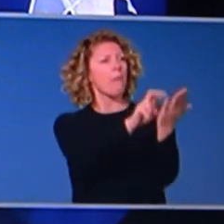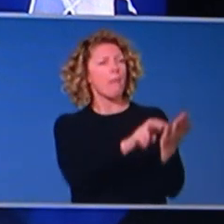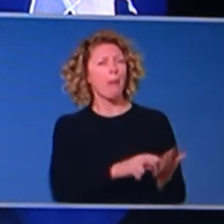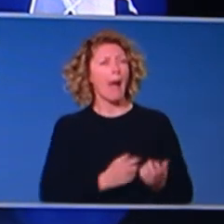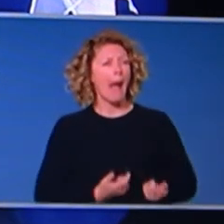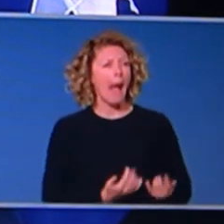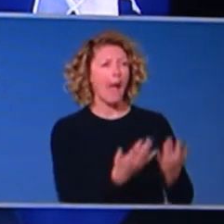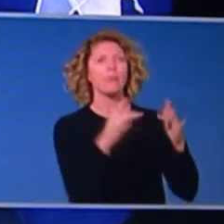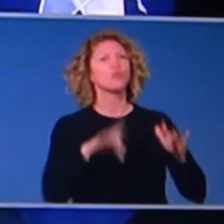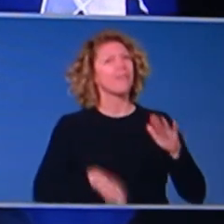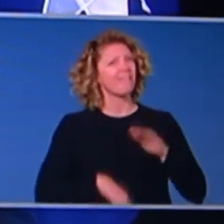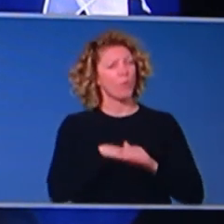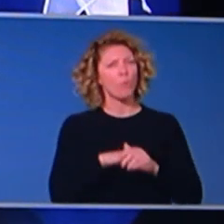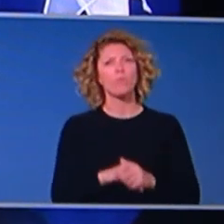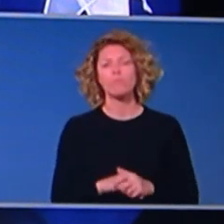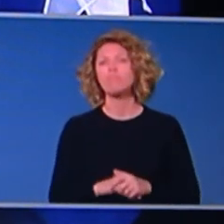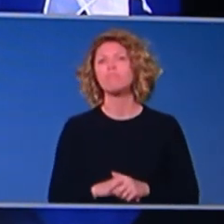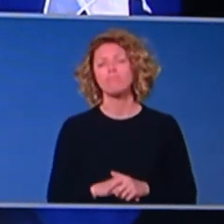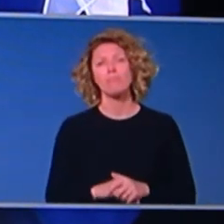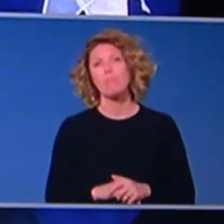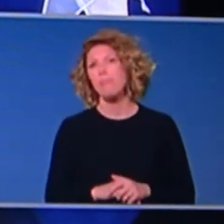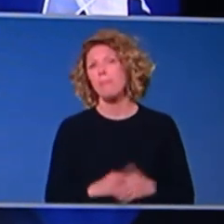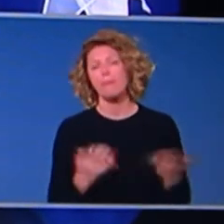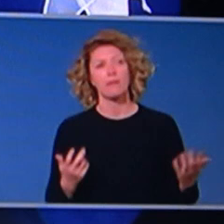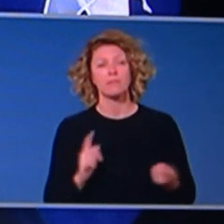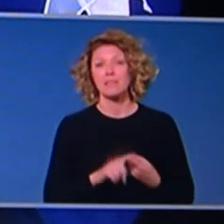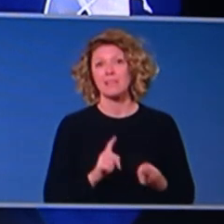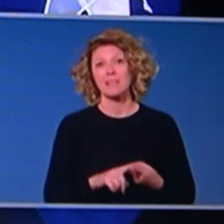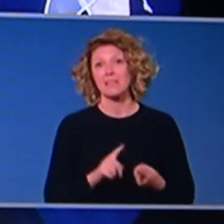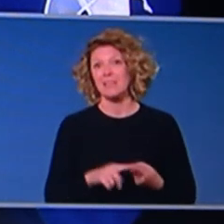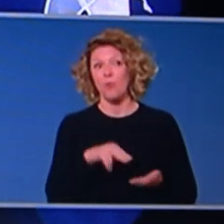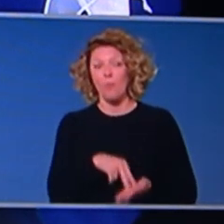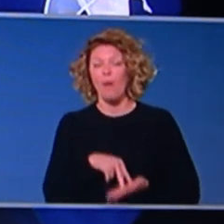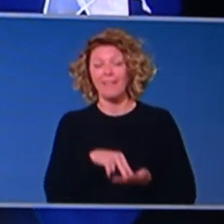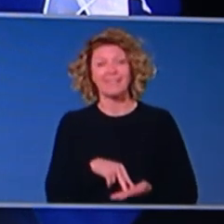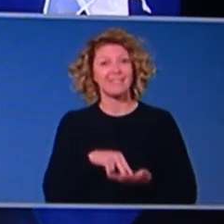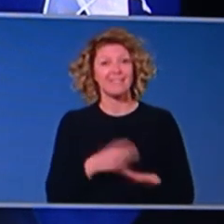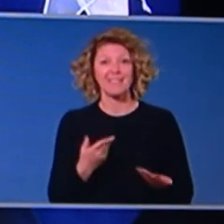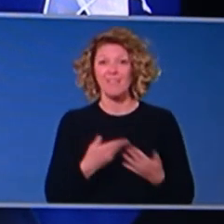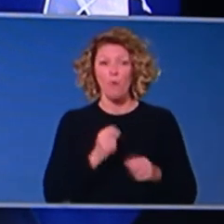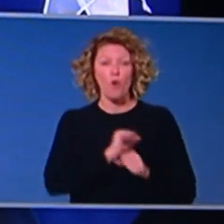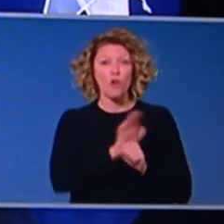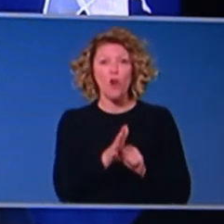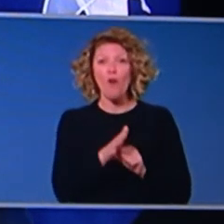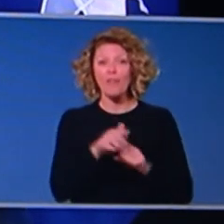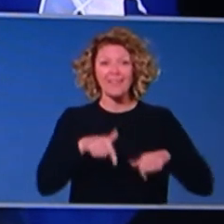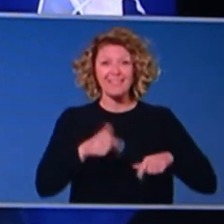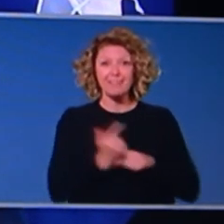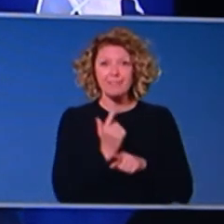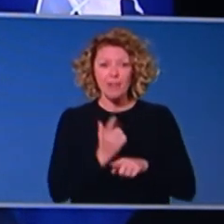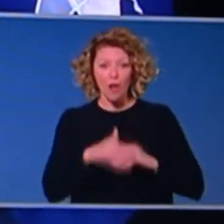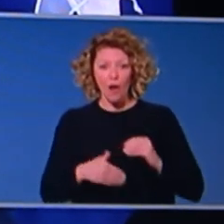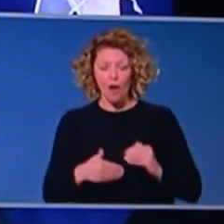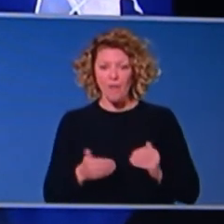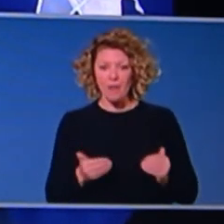amount. And, uh, there are many calls. There are many calls on, uh, the budget in relation to COVID-19. And we, we do see some